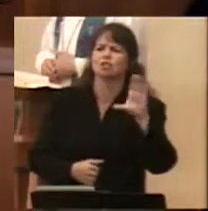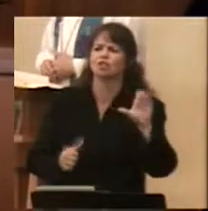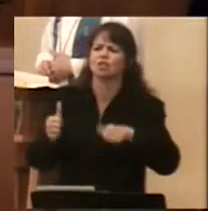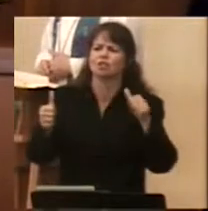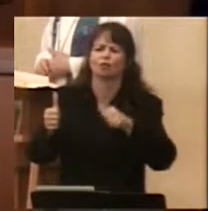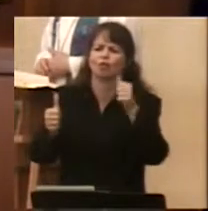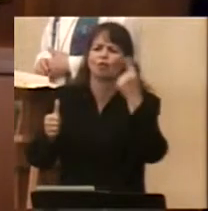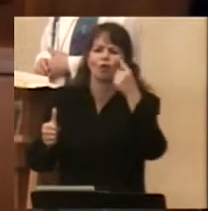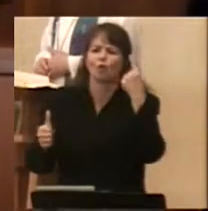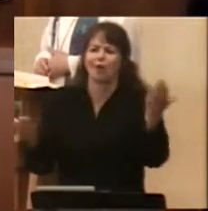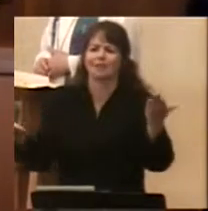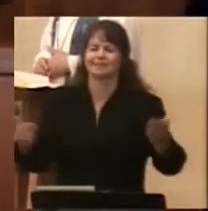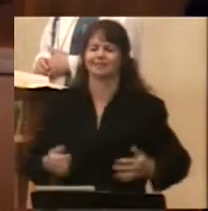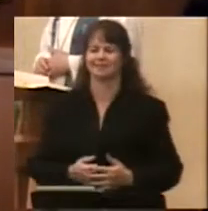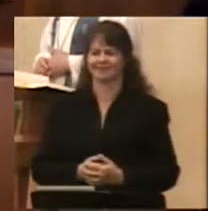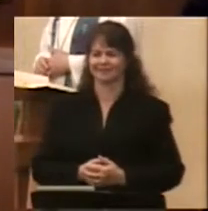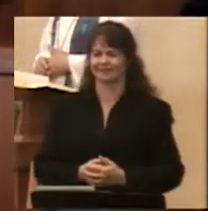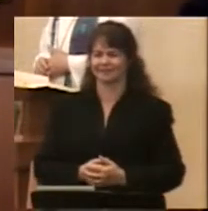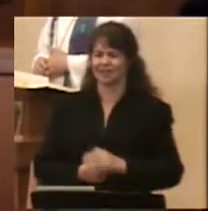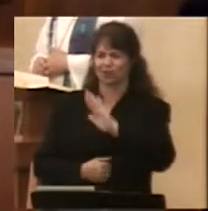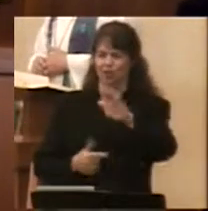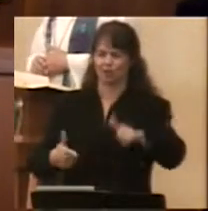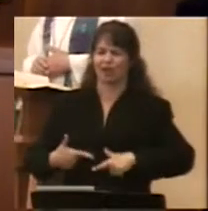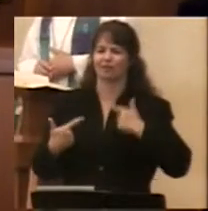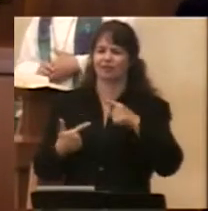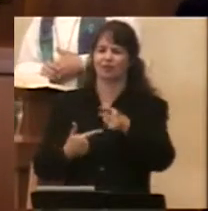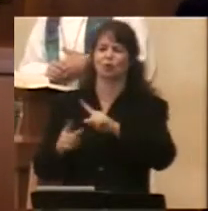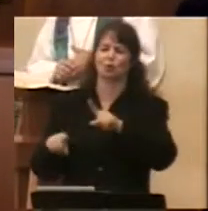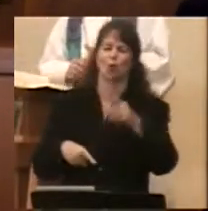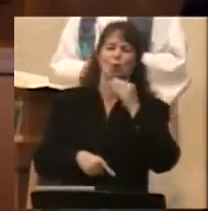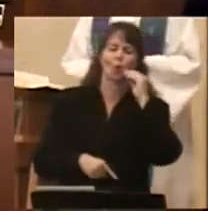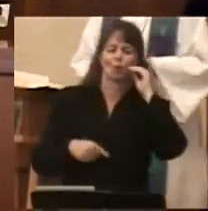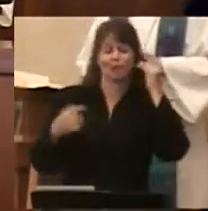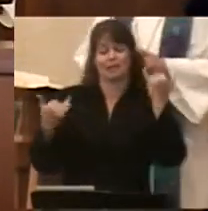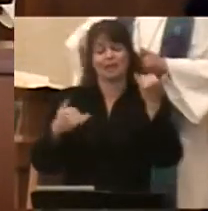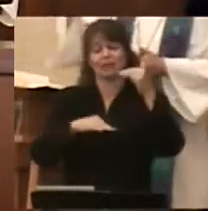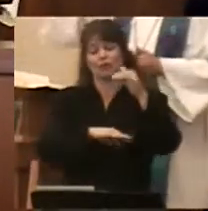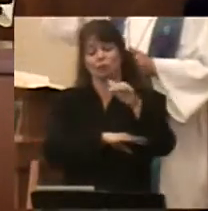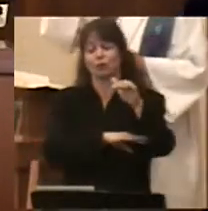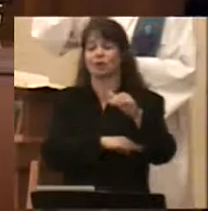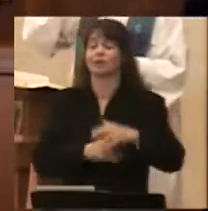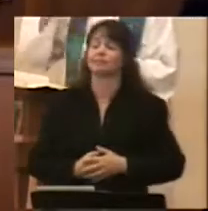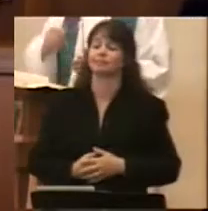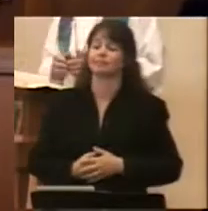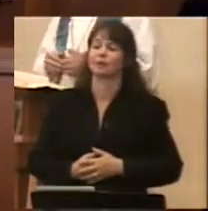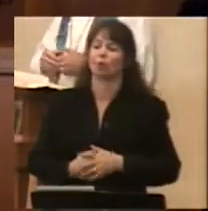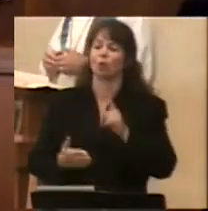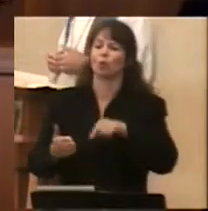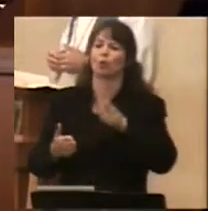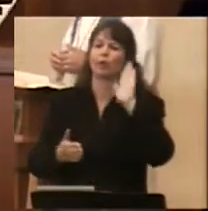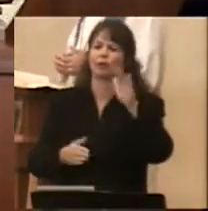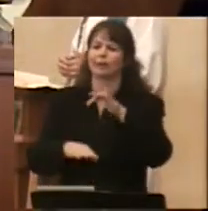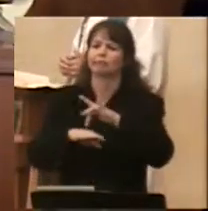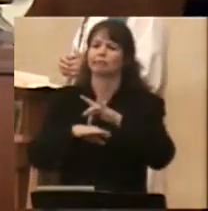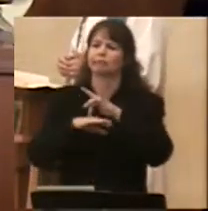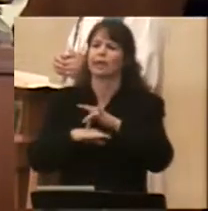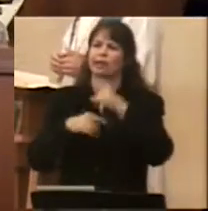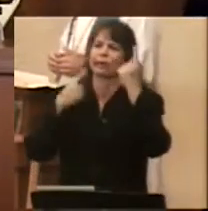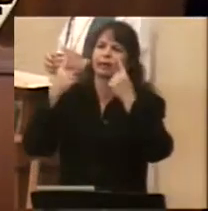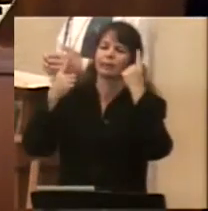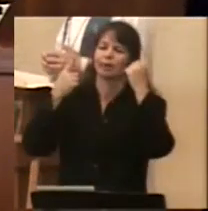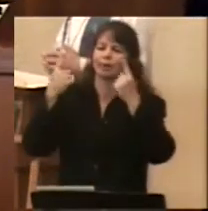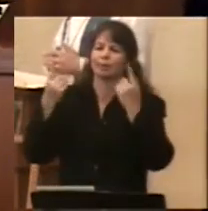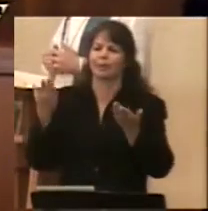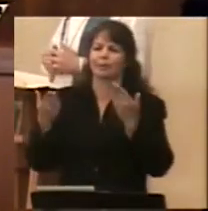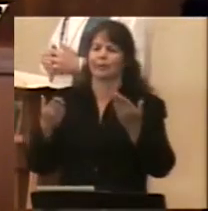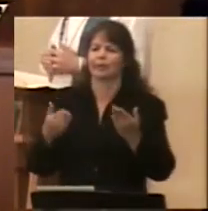in your lives? What is it, when you go home from church now this afternoon, that will consume your mind? Perhaps a